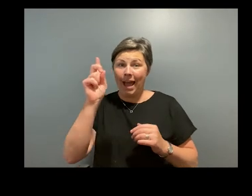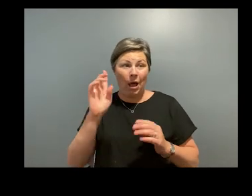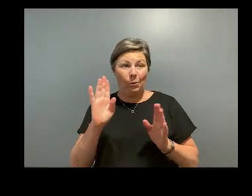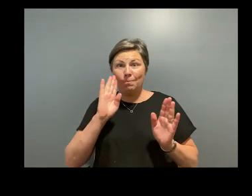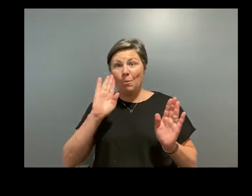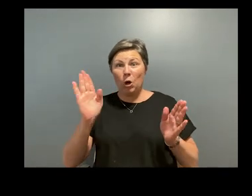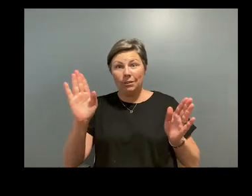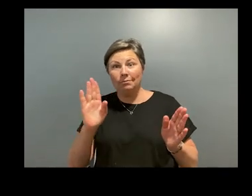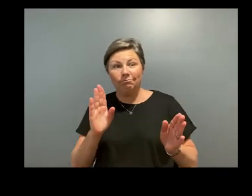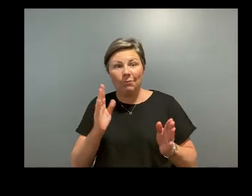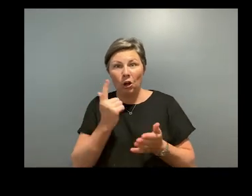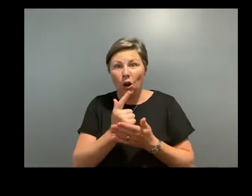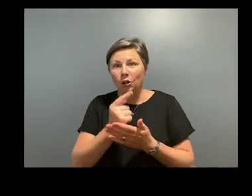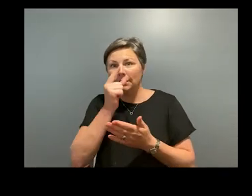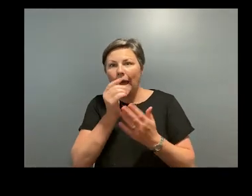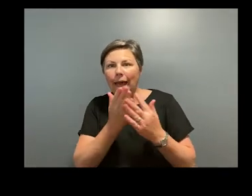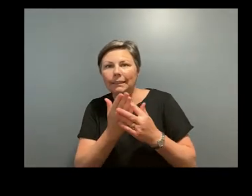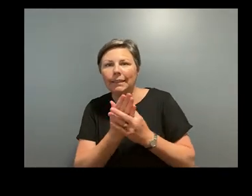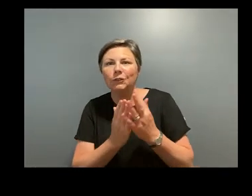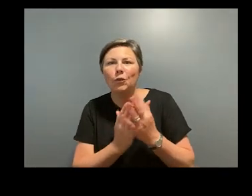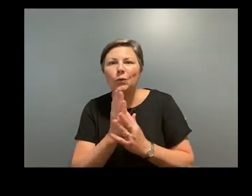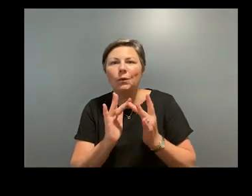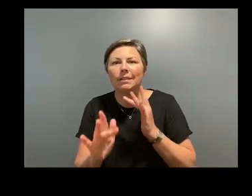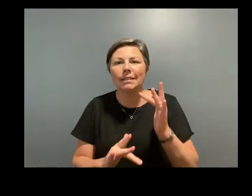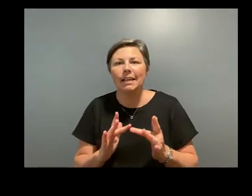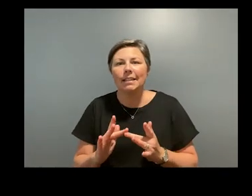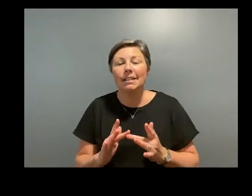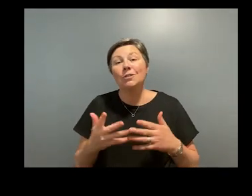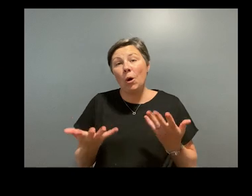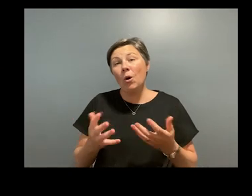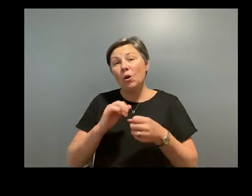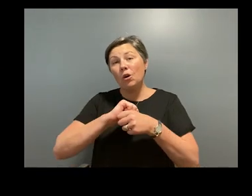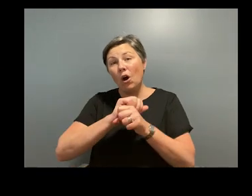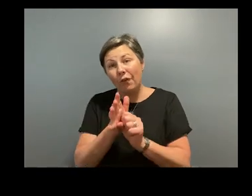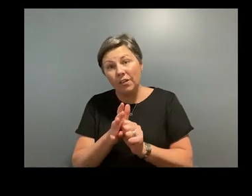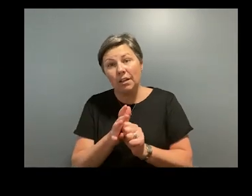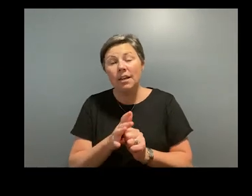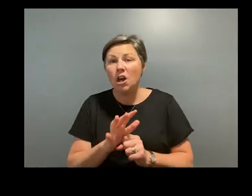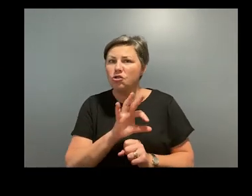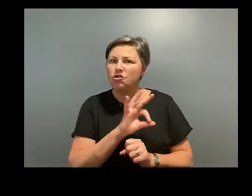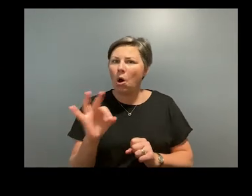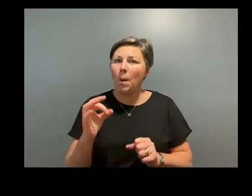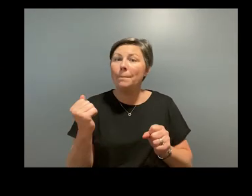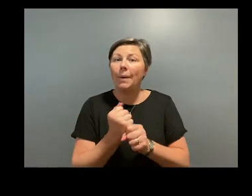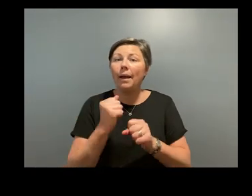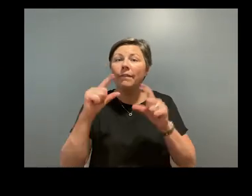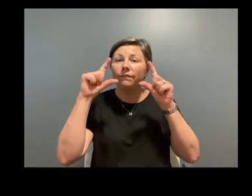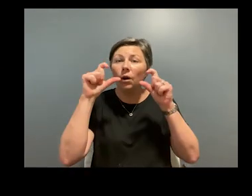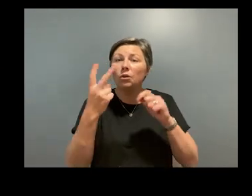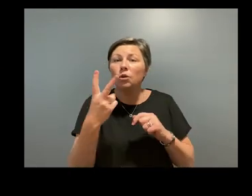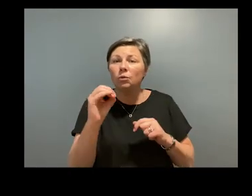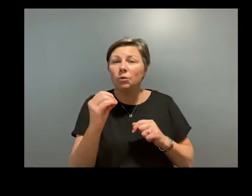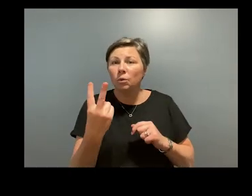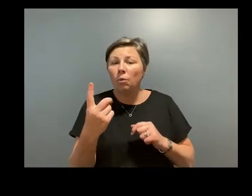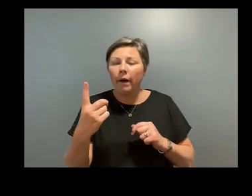We are so pleased that COVID and the pandemic has not defeated PHOTO 2021